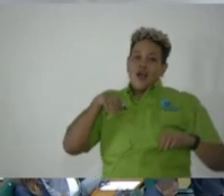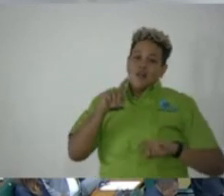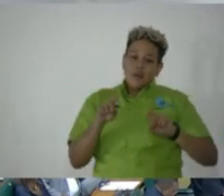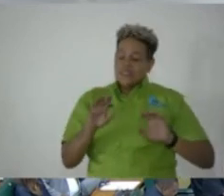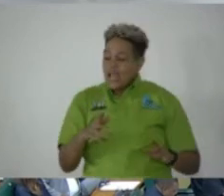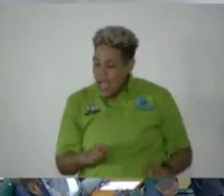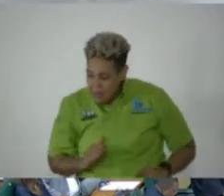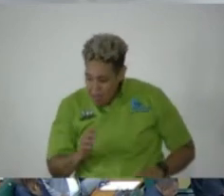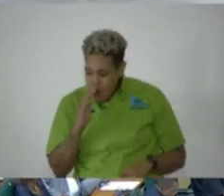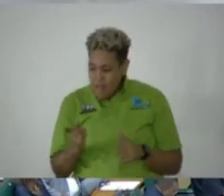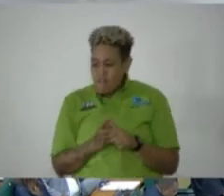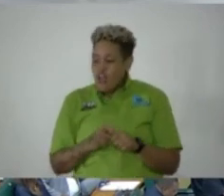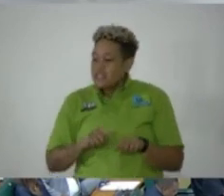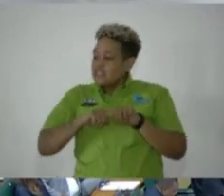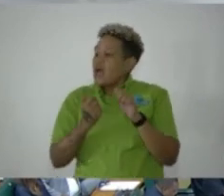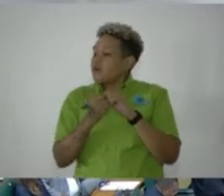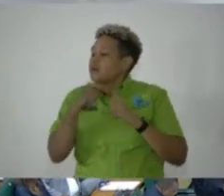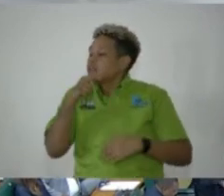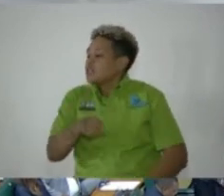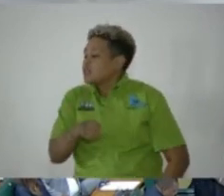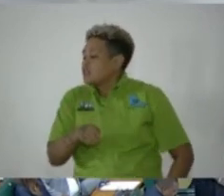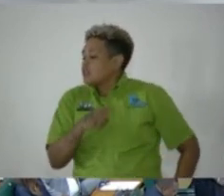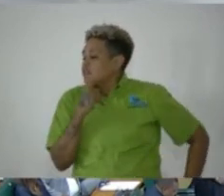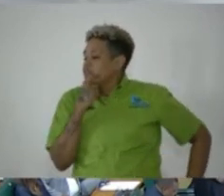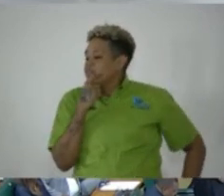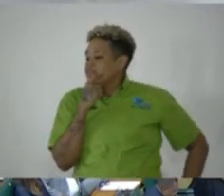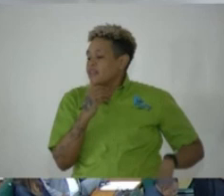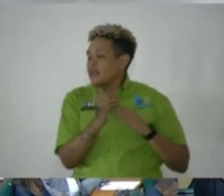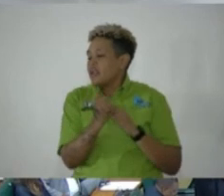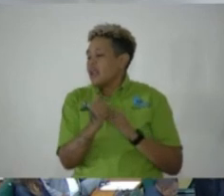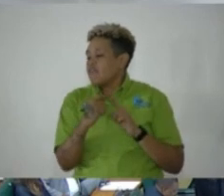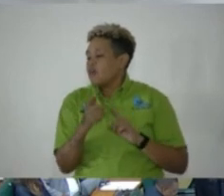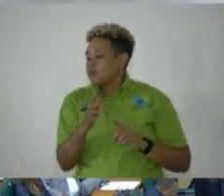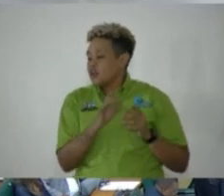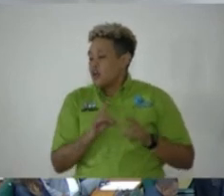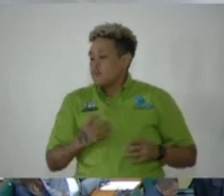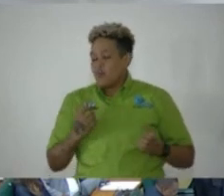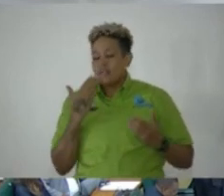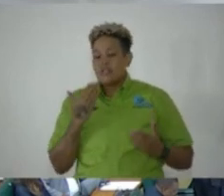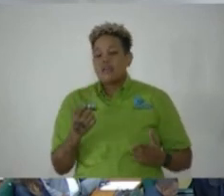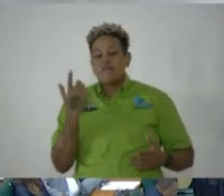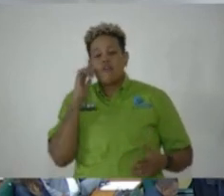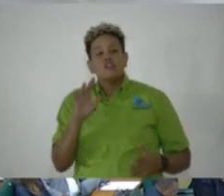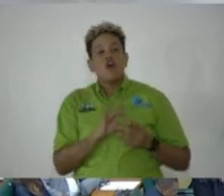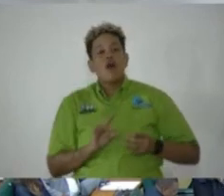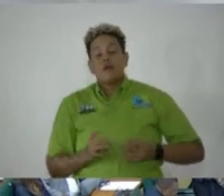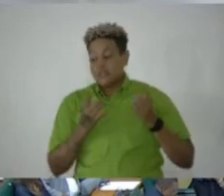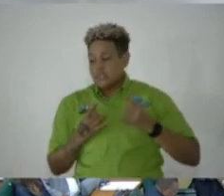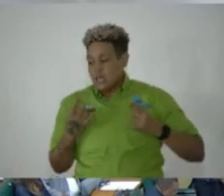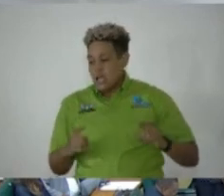I will first start with the leader of the opposition's comments. I want to thank him so much for his comments.